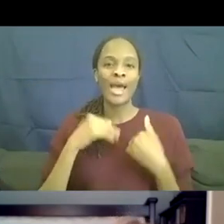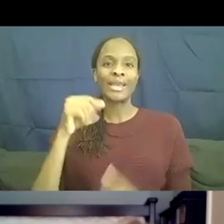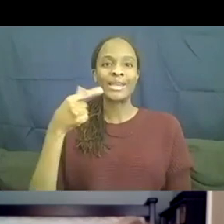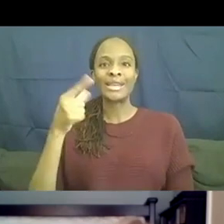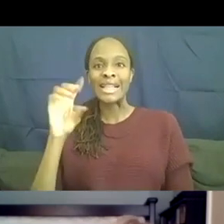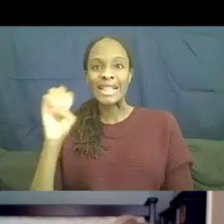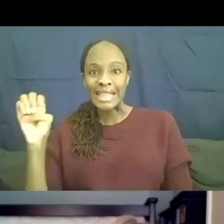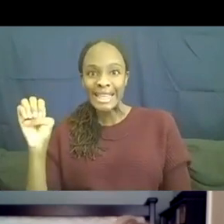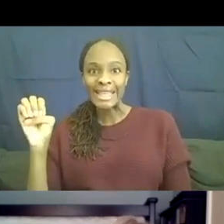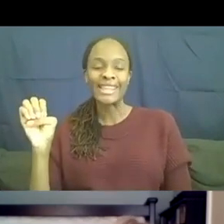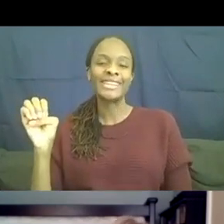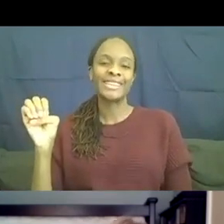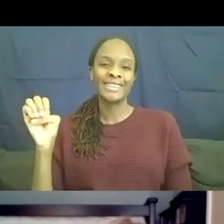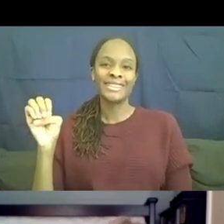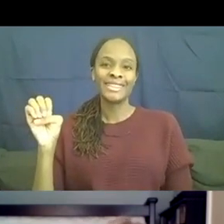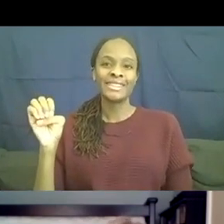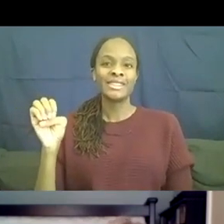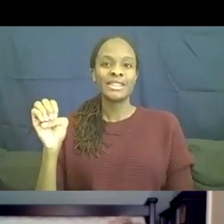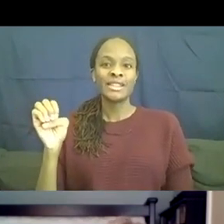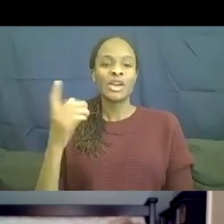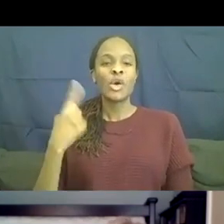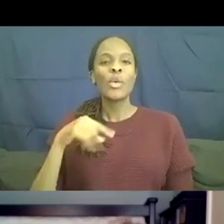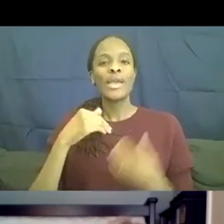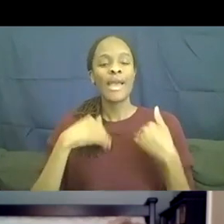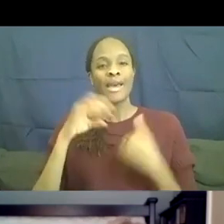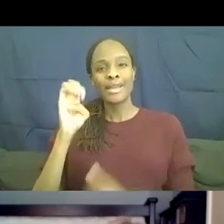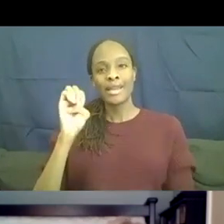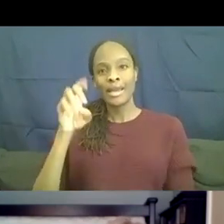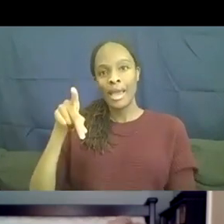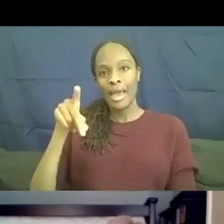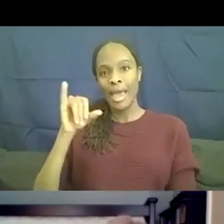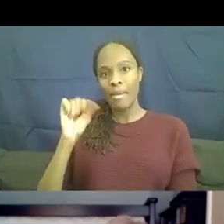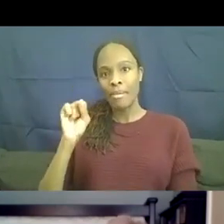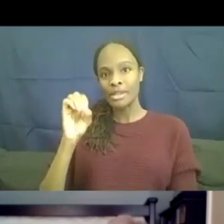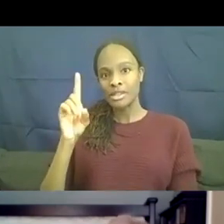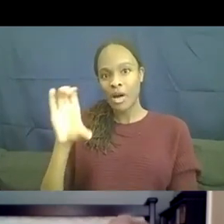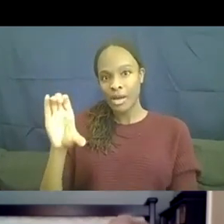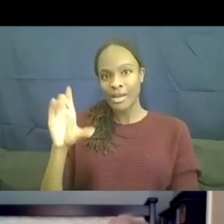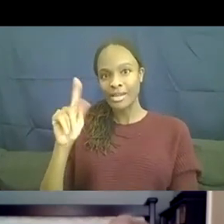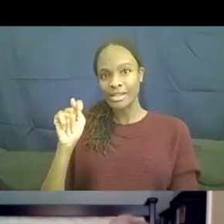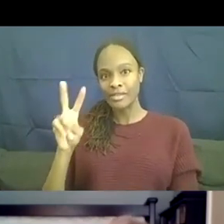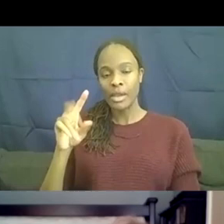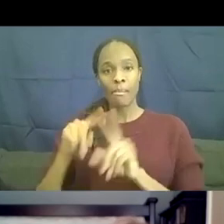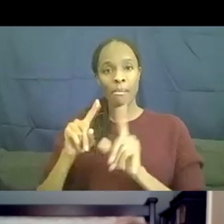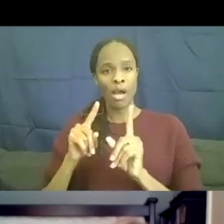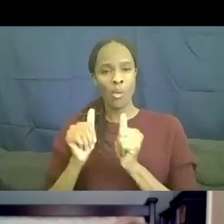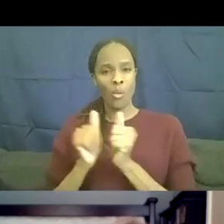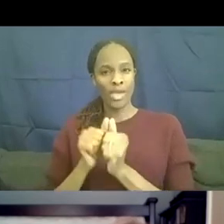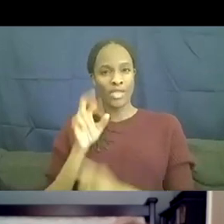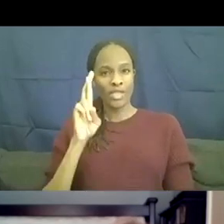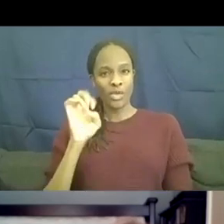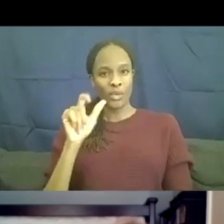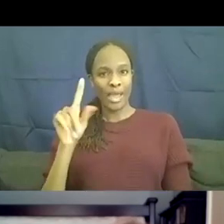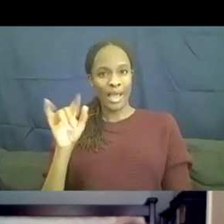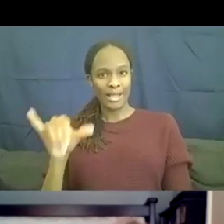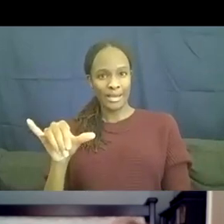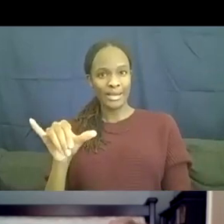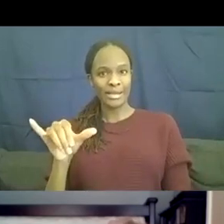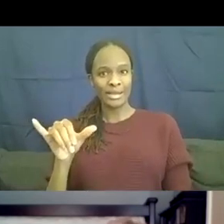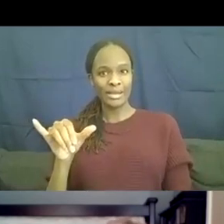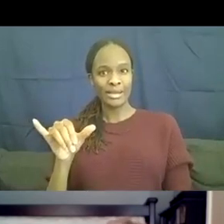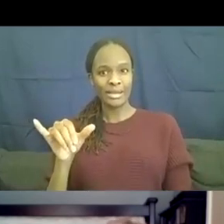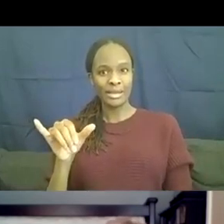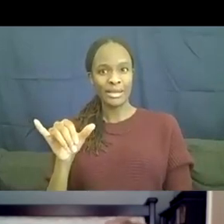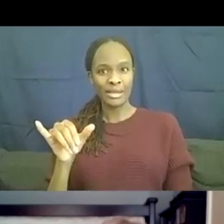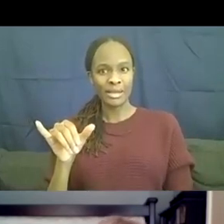and, and yes, we had episodic television, but getting this reality view, getting people's, allowing people